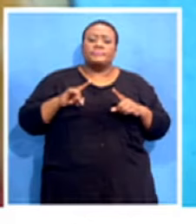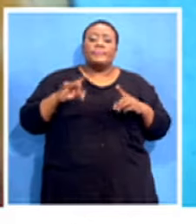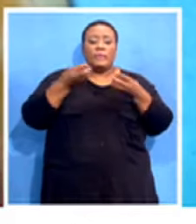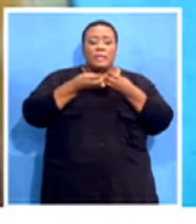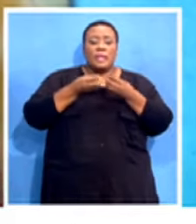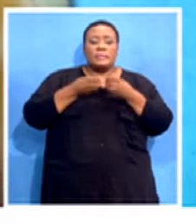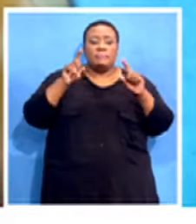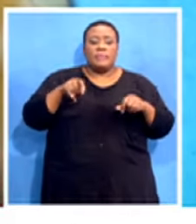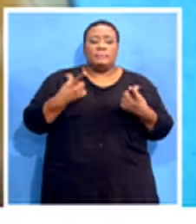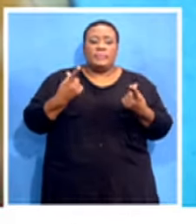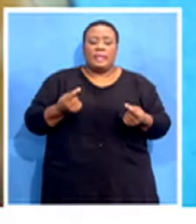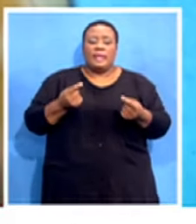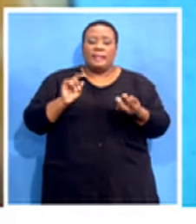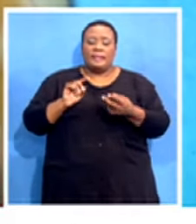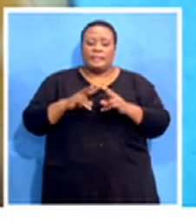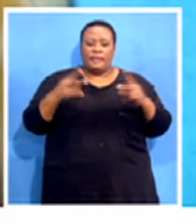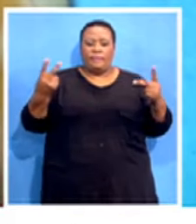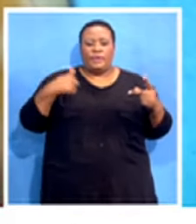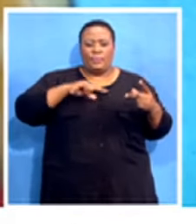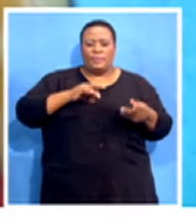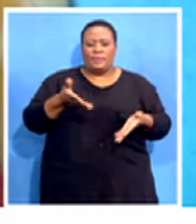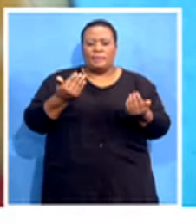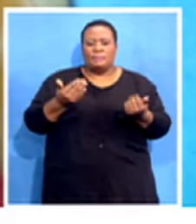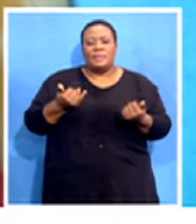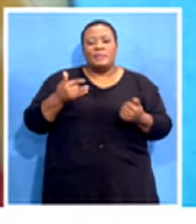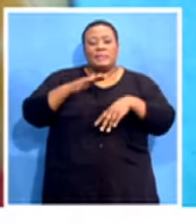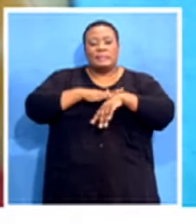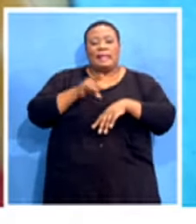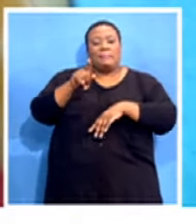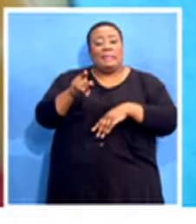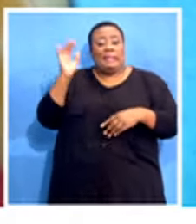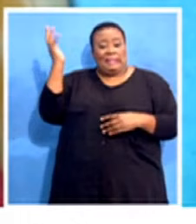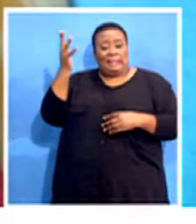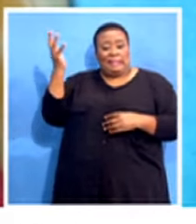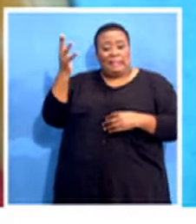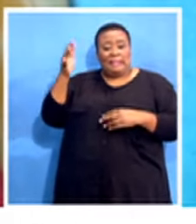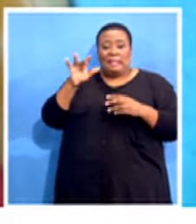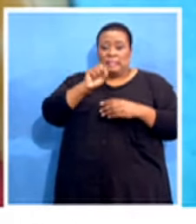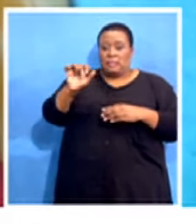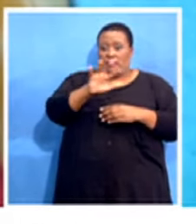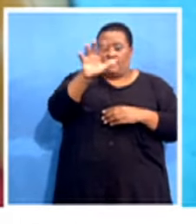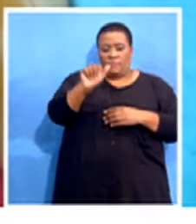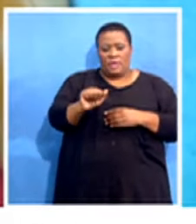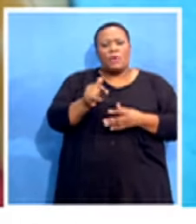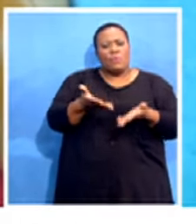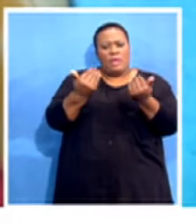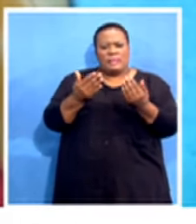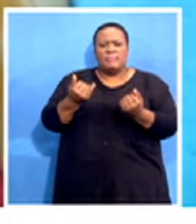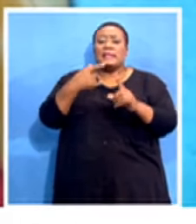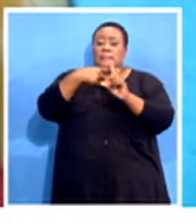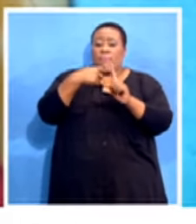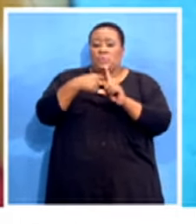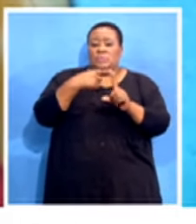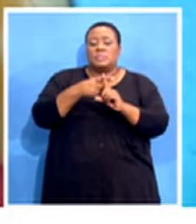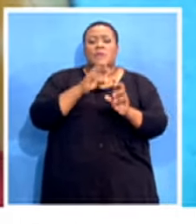So we are expecting that when he addresses the nation, he must then say something about these matters. And in fact, we expect a positive response.